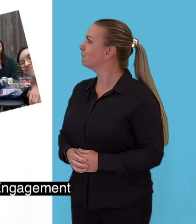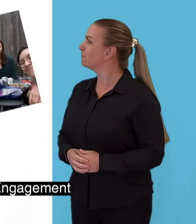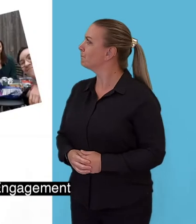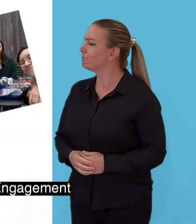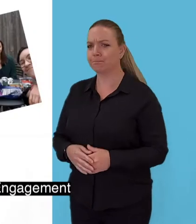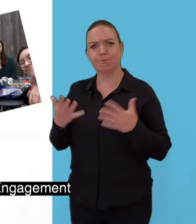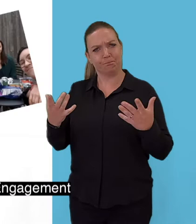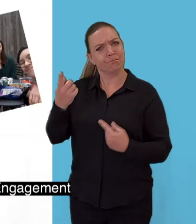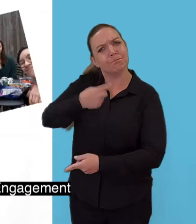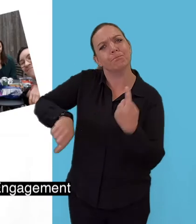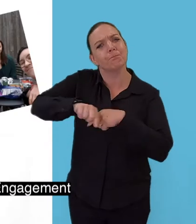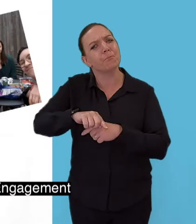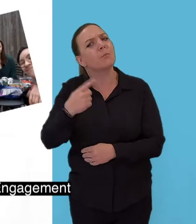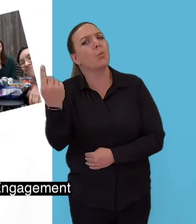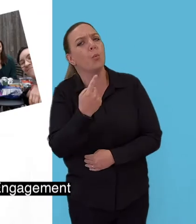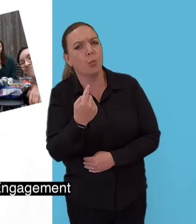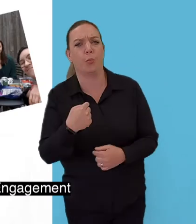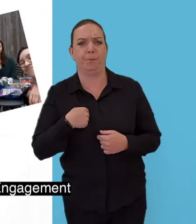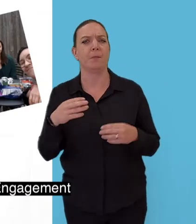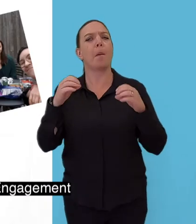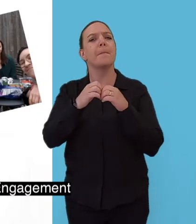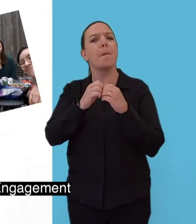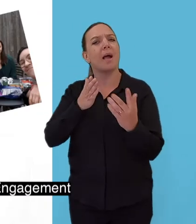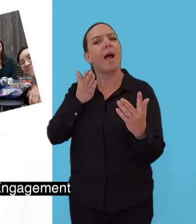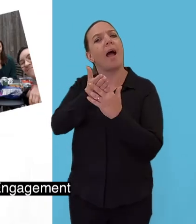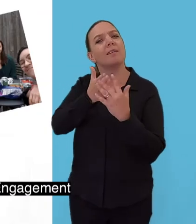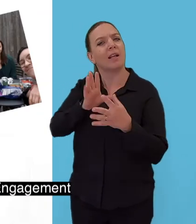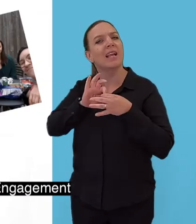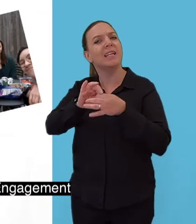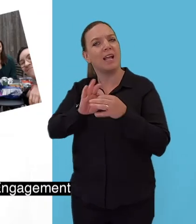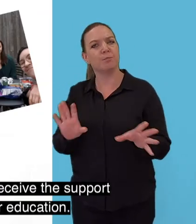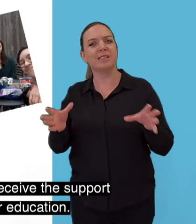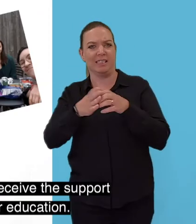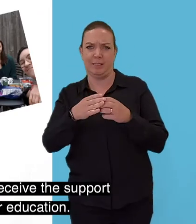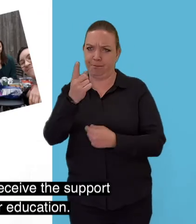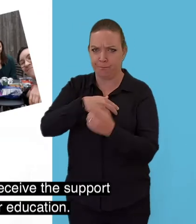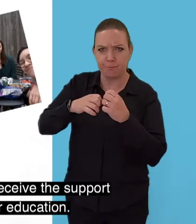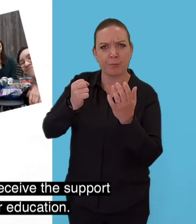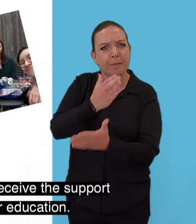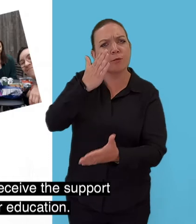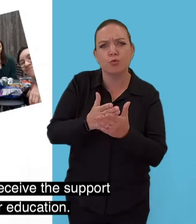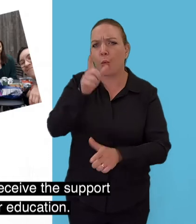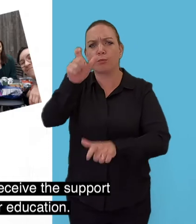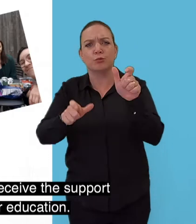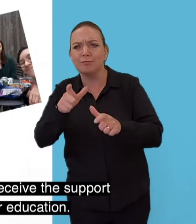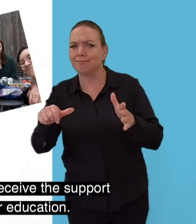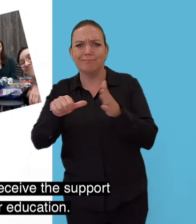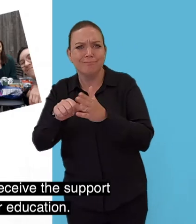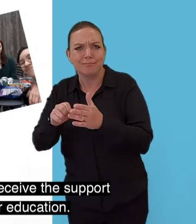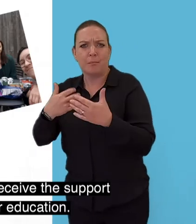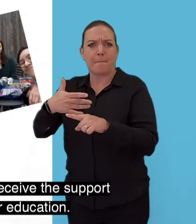So who are we? Birkbeck's Access and Engagement team work to ensure that students from underrepresented backgrounds